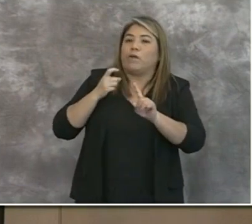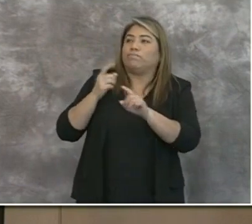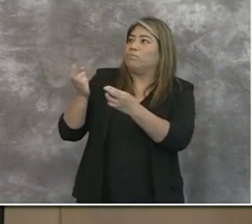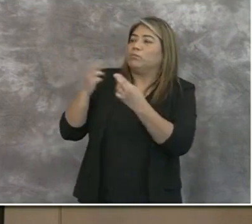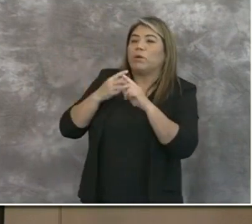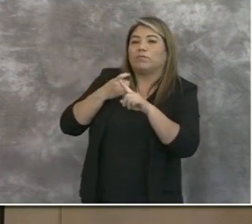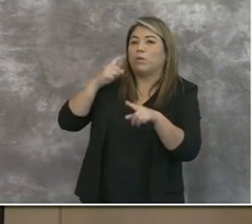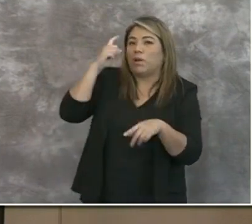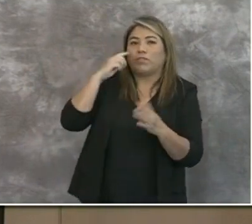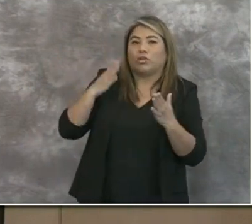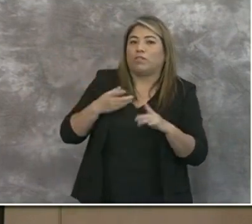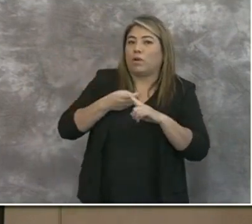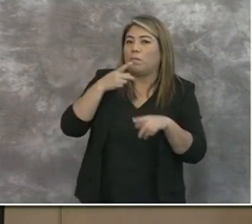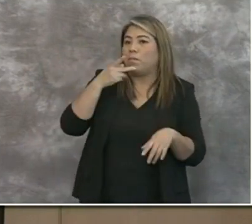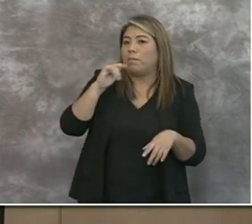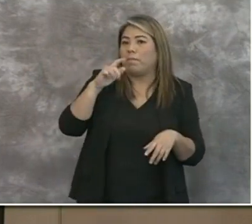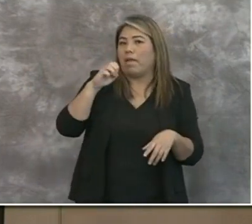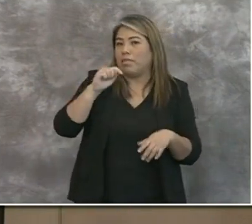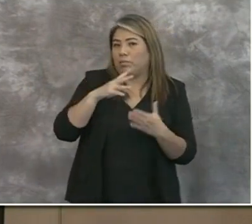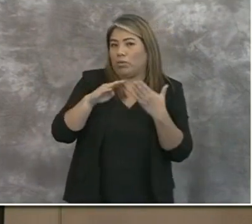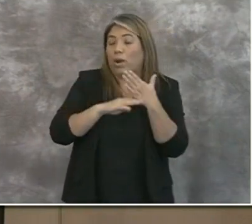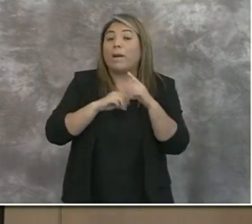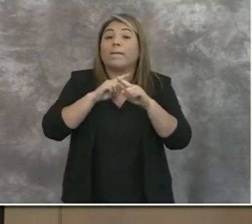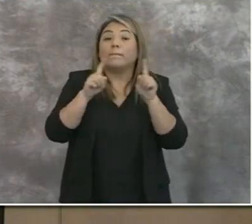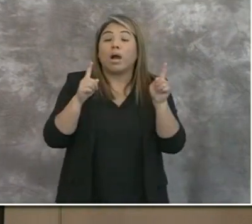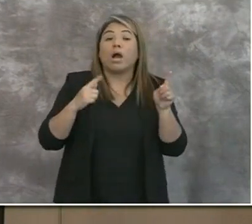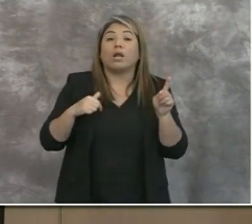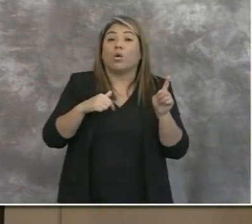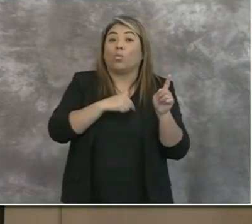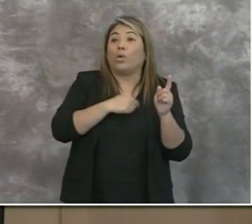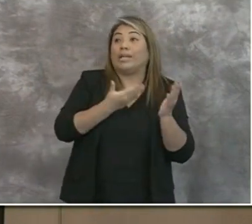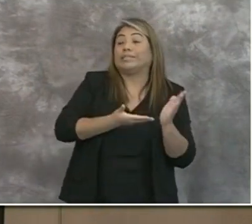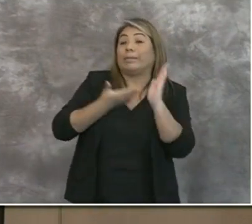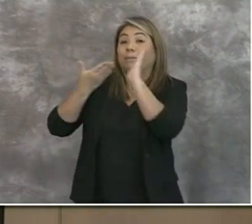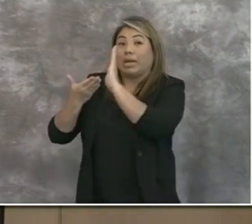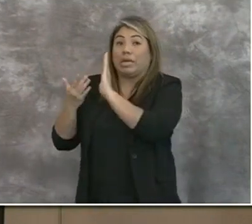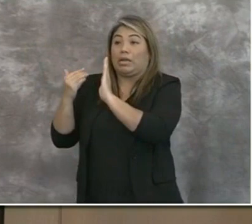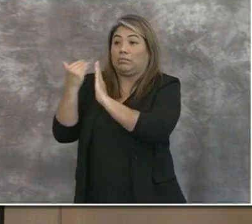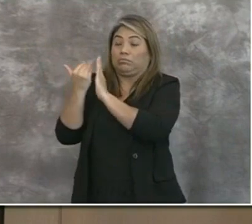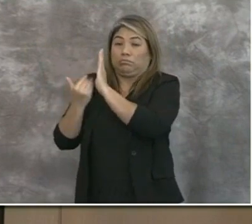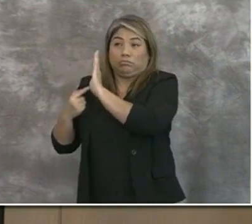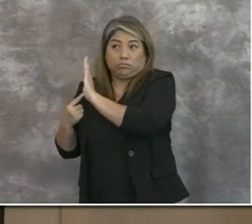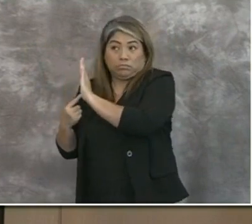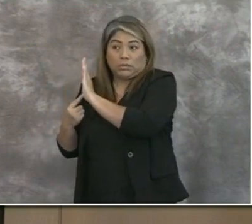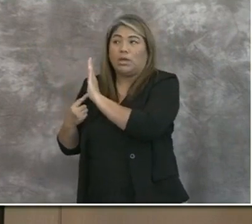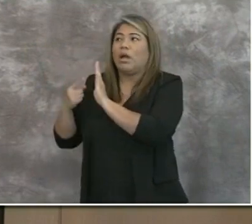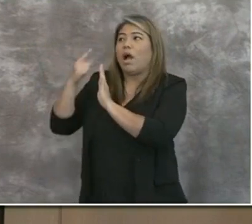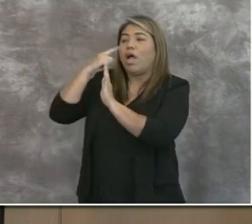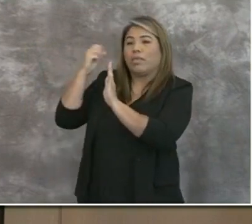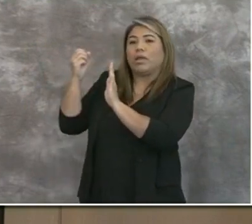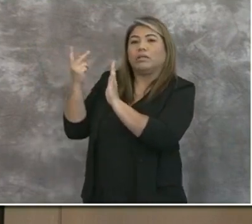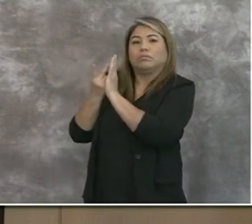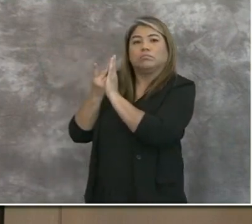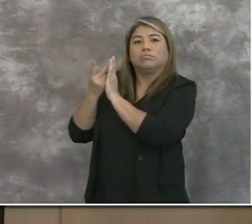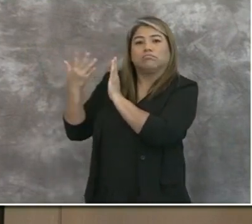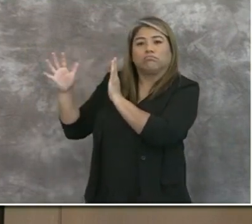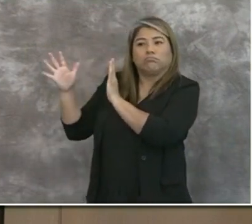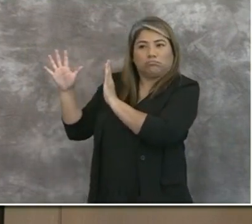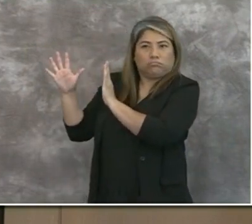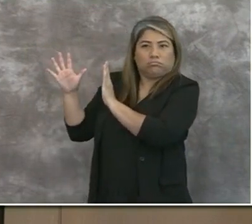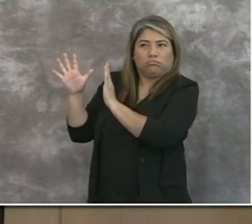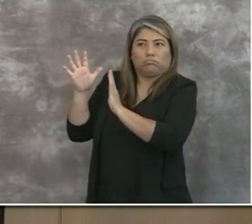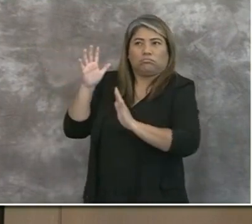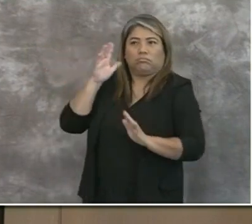program. Although elements of what we submitted as a pilot program, I think, were approved by the governor just